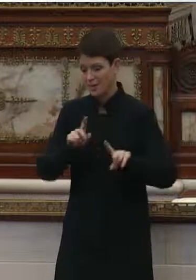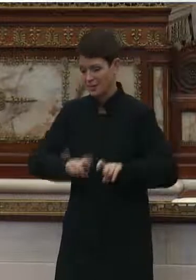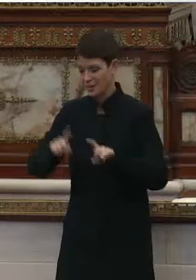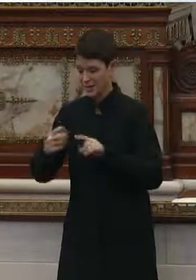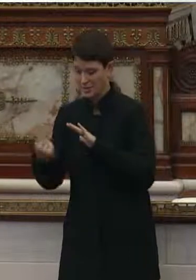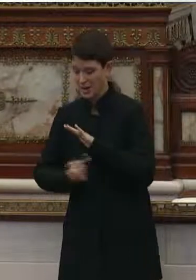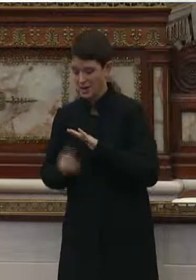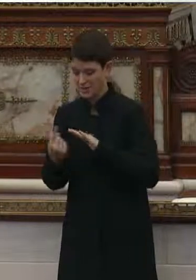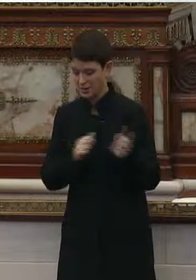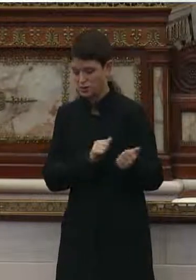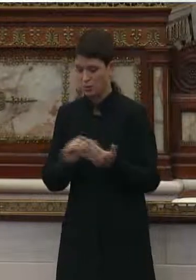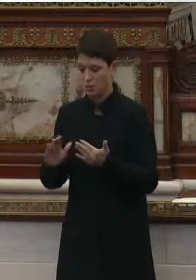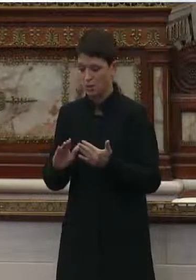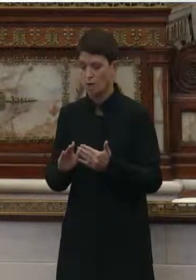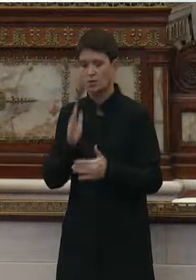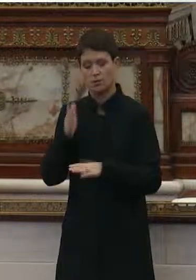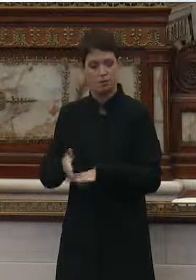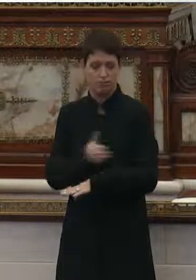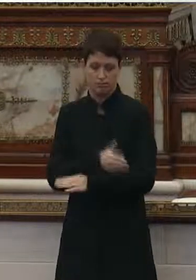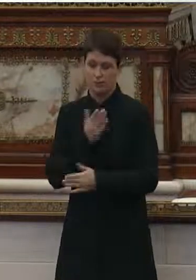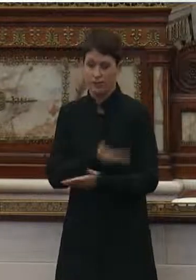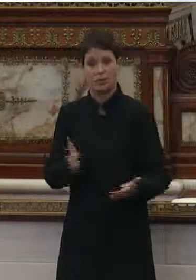isolation strategy, it would really go a long way.